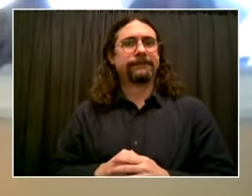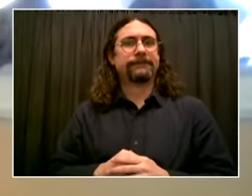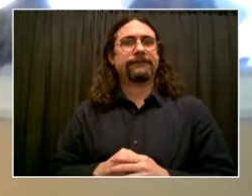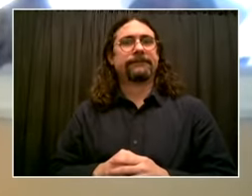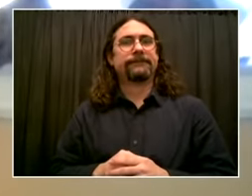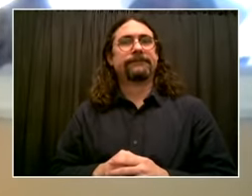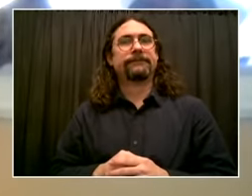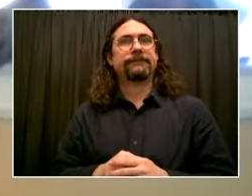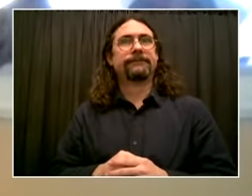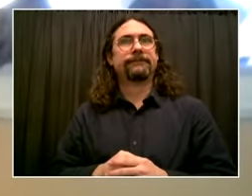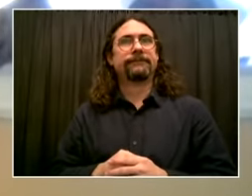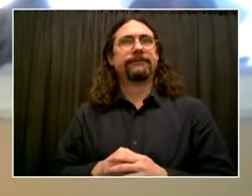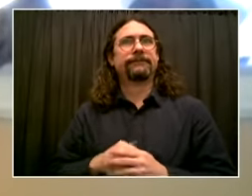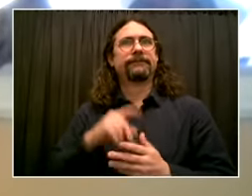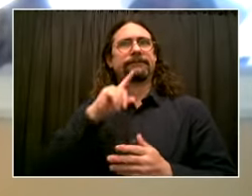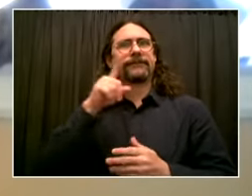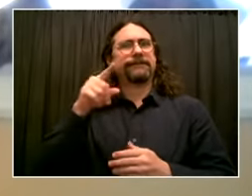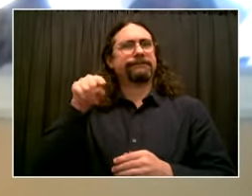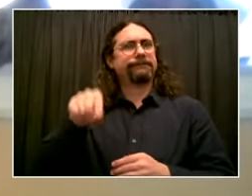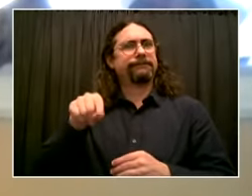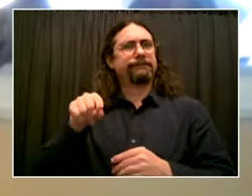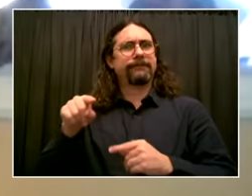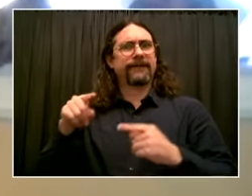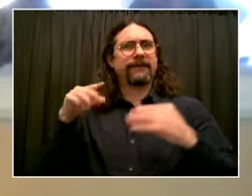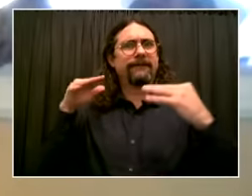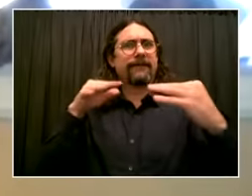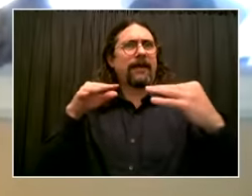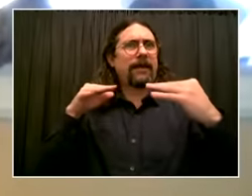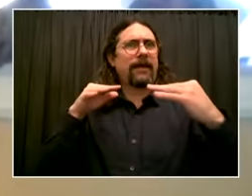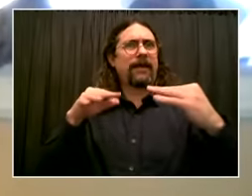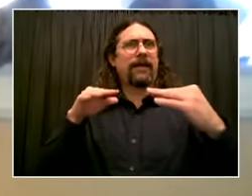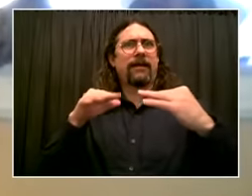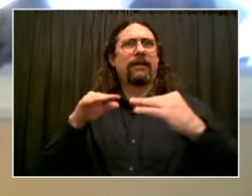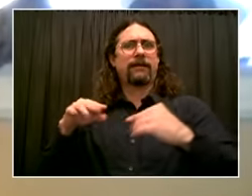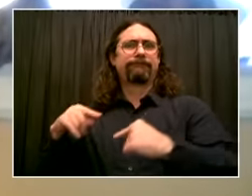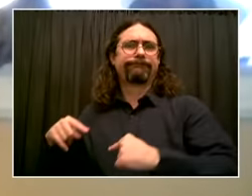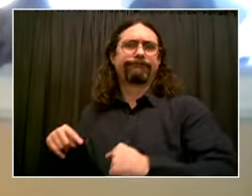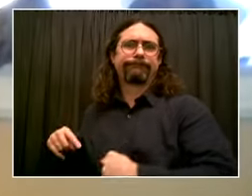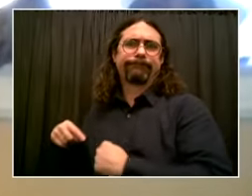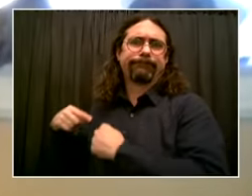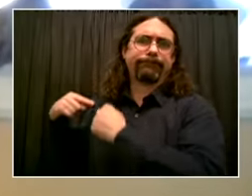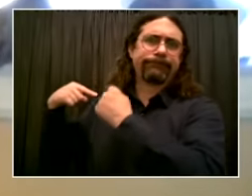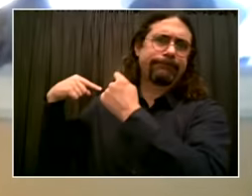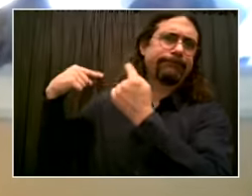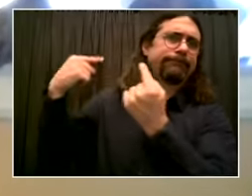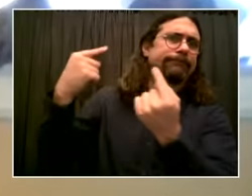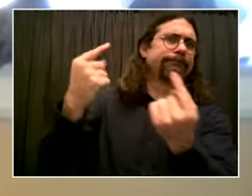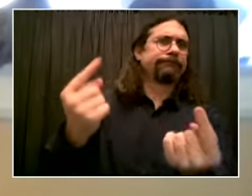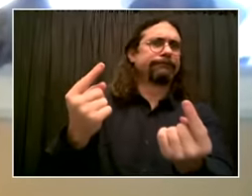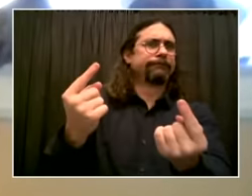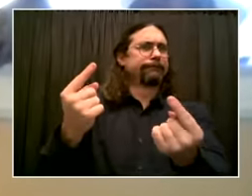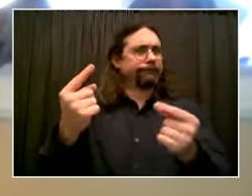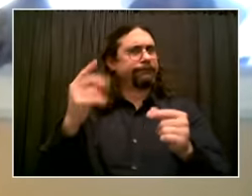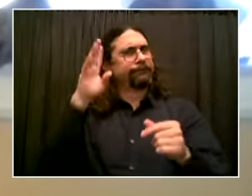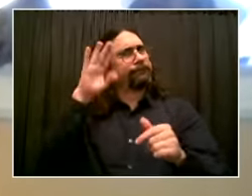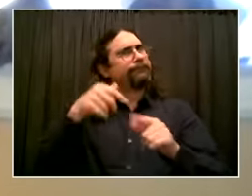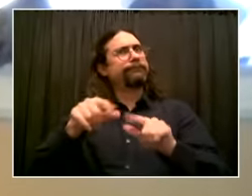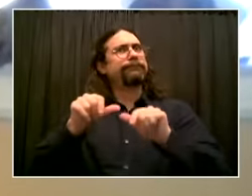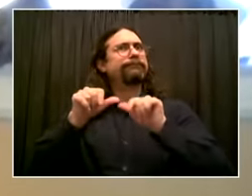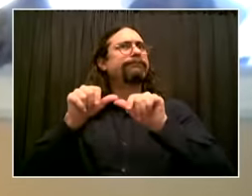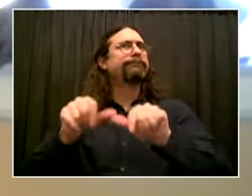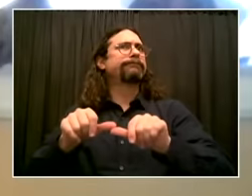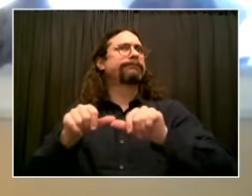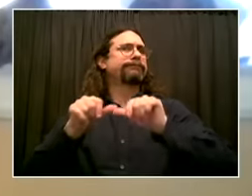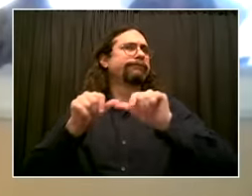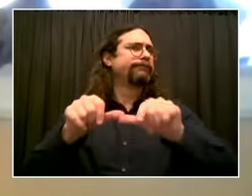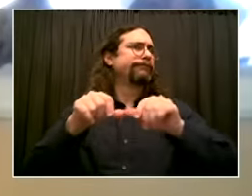has continued to be a significant problem, which is the digital divide. That digital divide is really kind of two parts. There is a piece that is